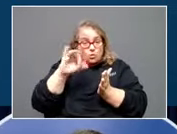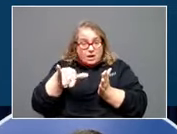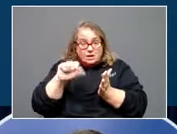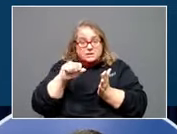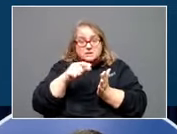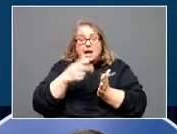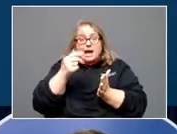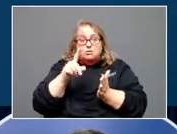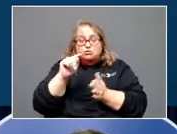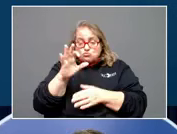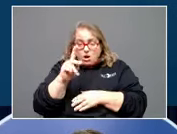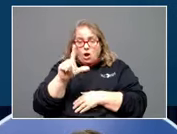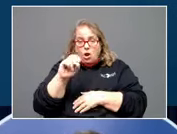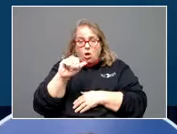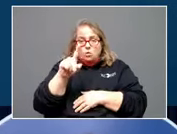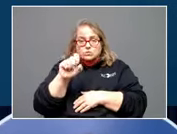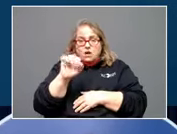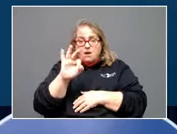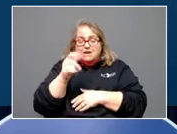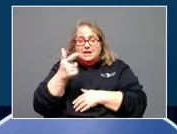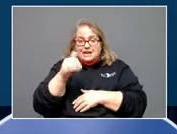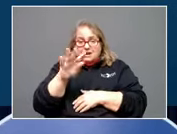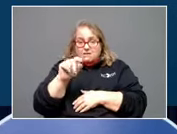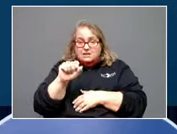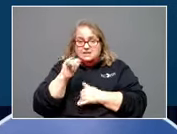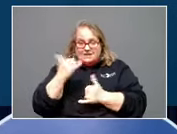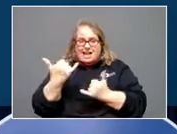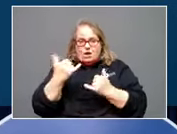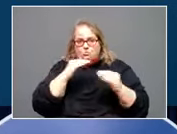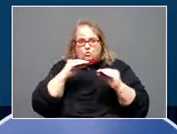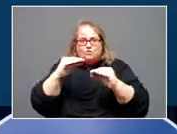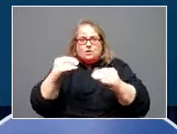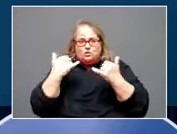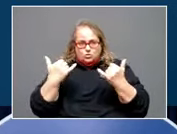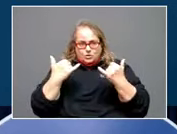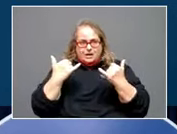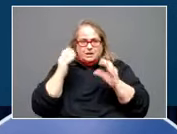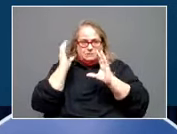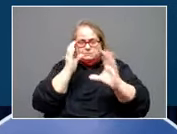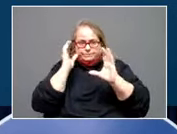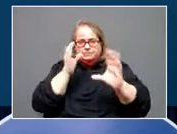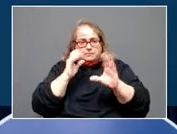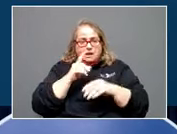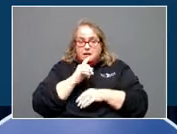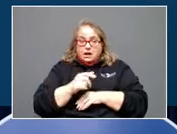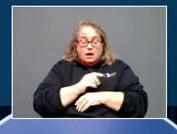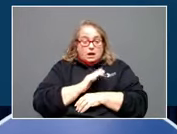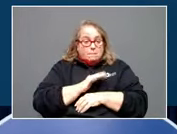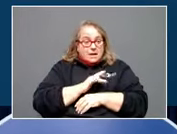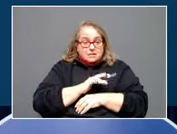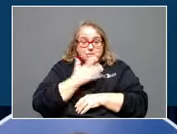truckloads of gifts that are moving today. It's amazing because these kiddos,